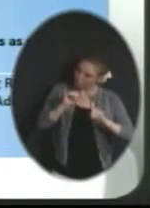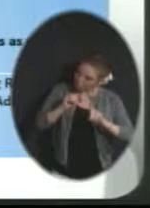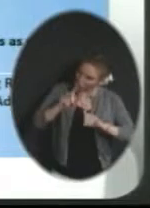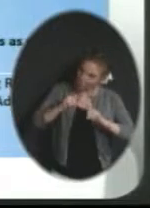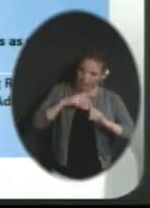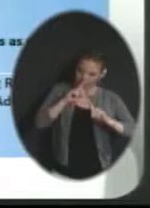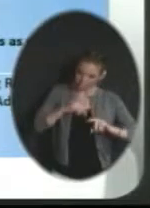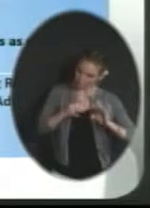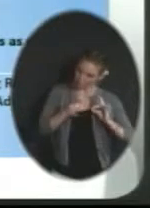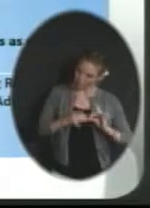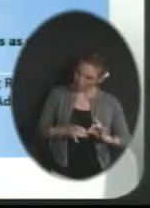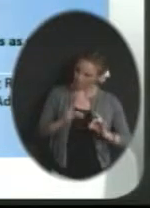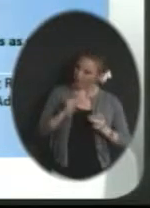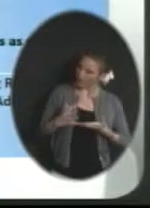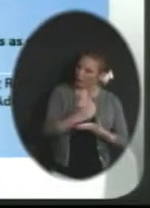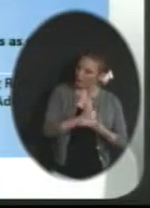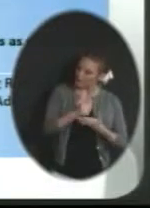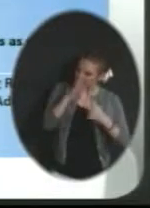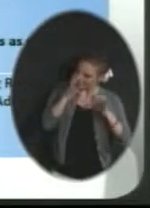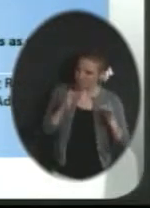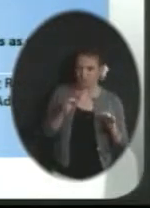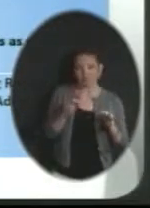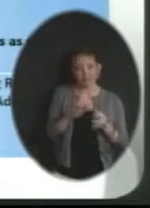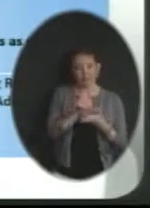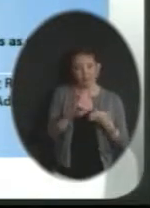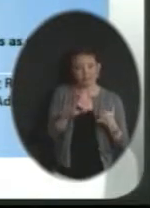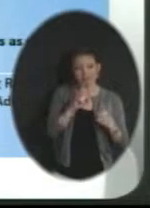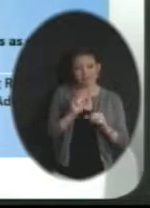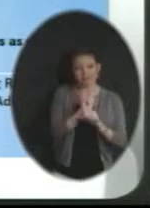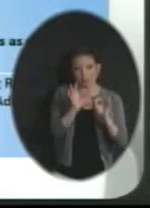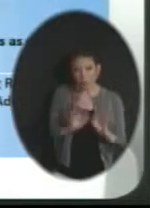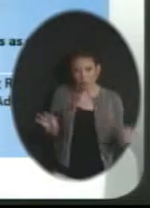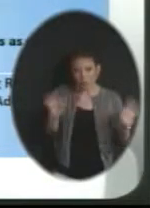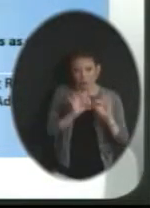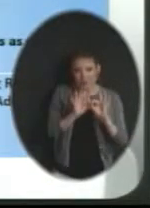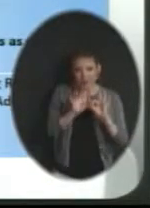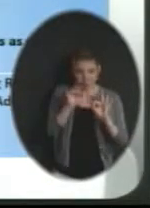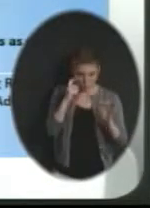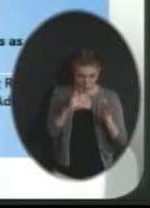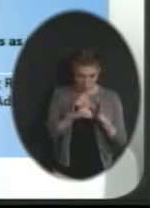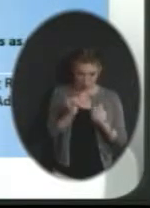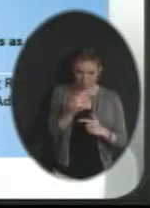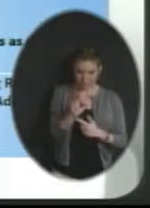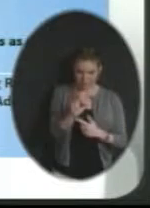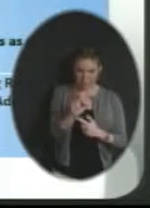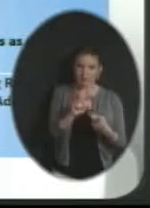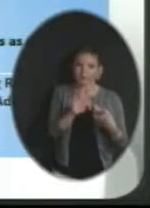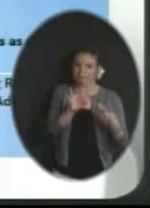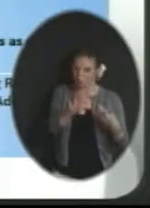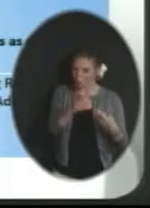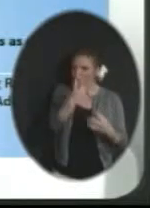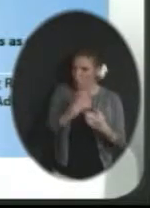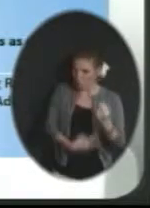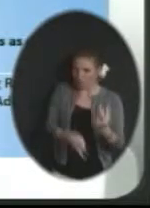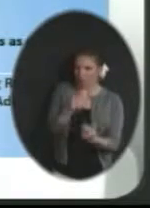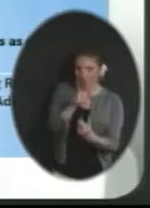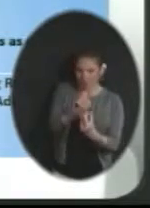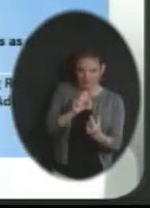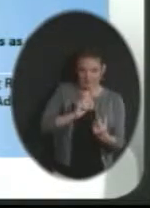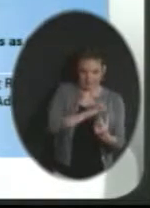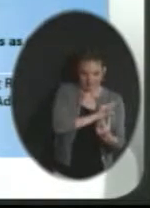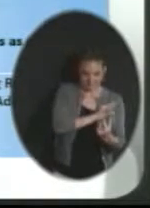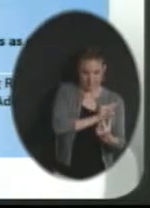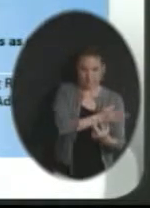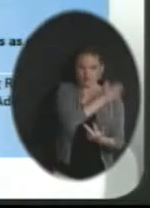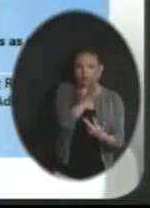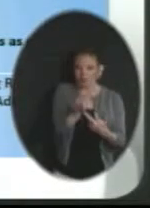and it helps us with our decision-making, so it's very important. You notice that we do January and February with staff and then parents.